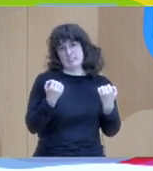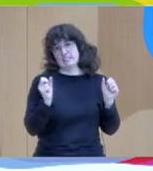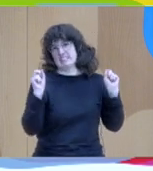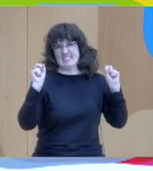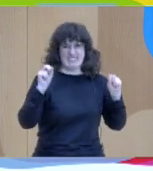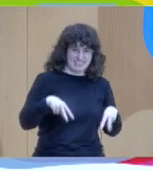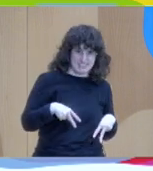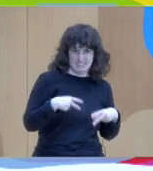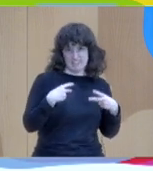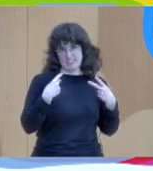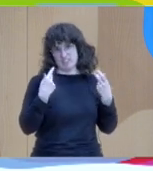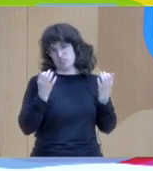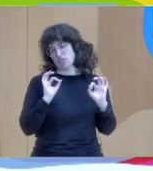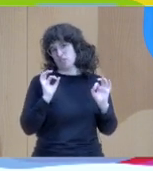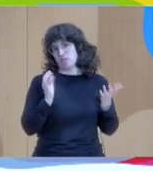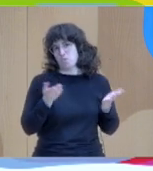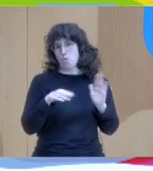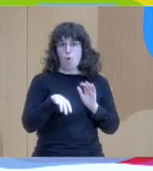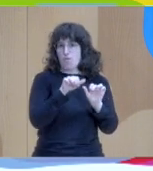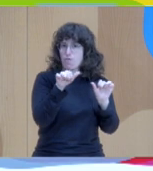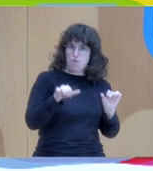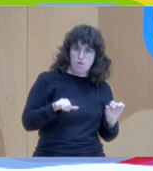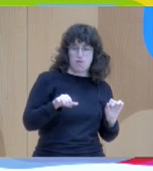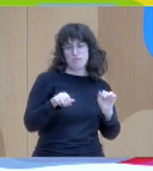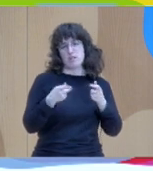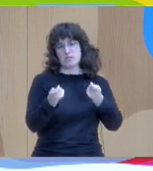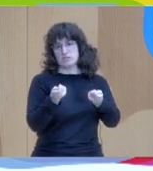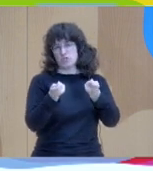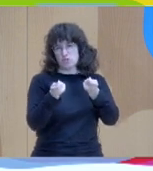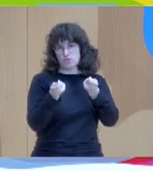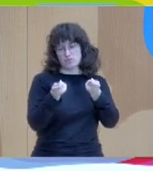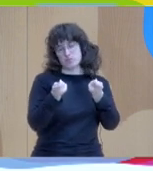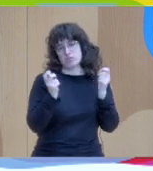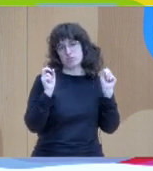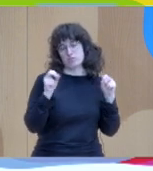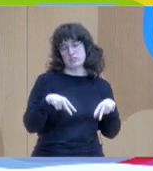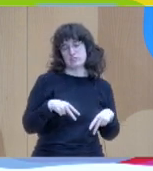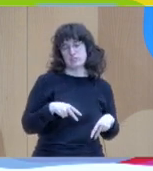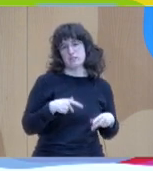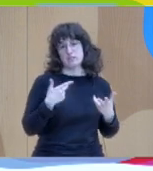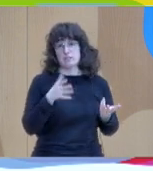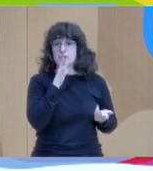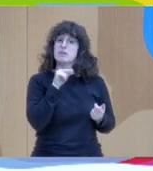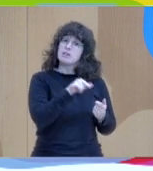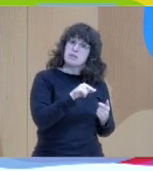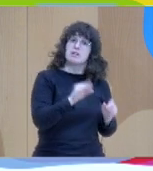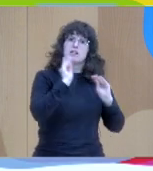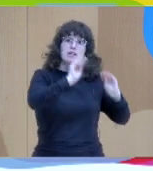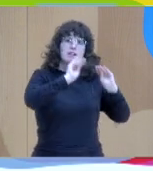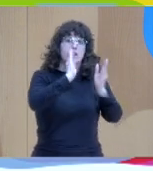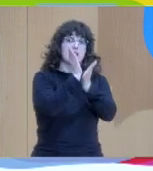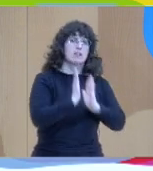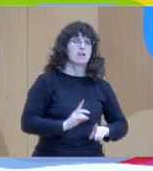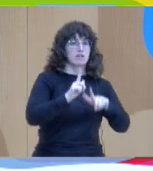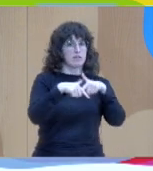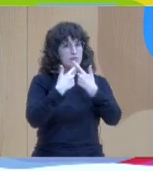trained as a family therapist also a psychoanalyst he has a bag full of methods of